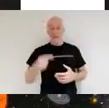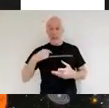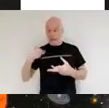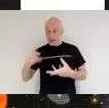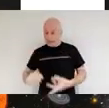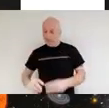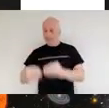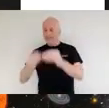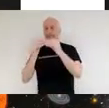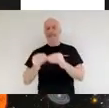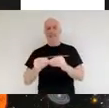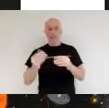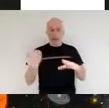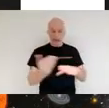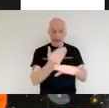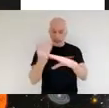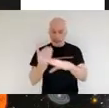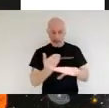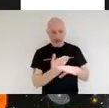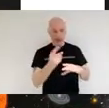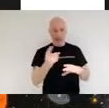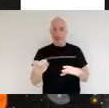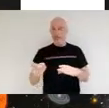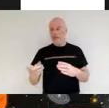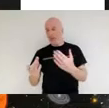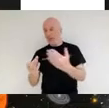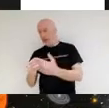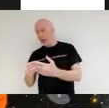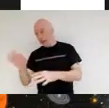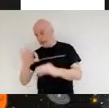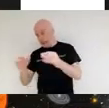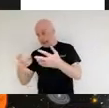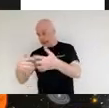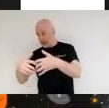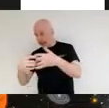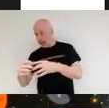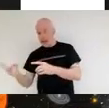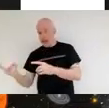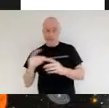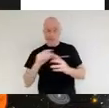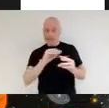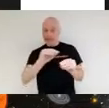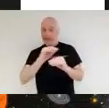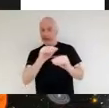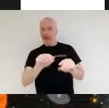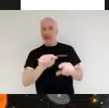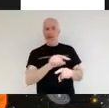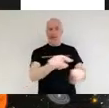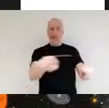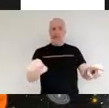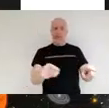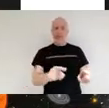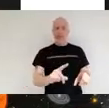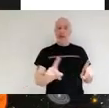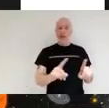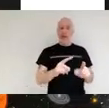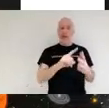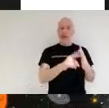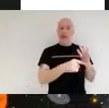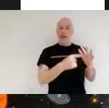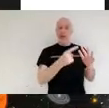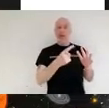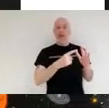engineers who are working on the project and training people up on the james webb space telescope basically since i started in